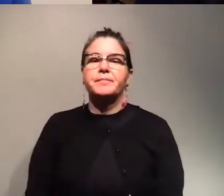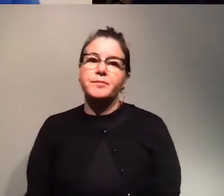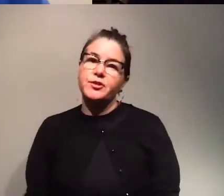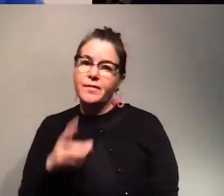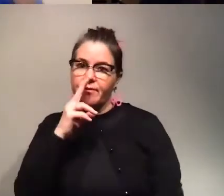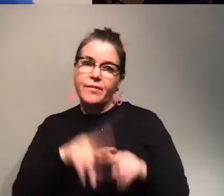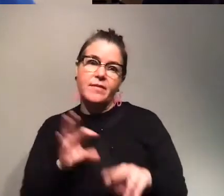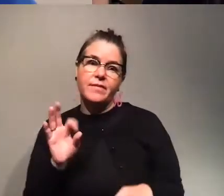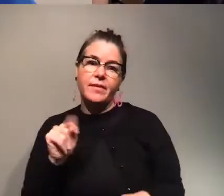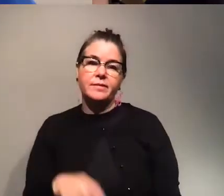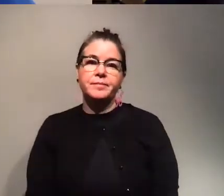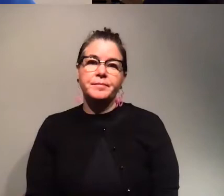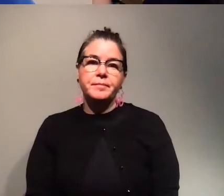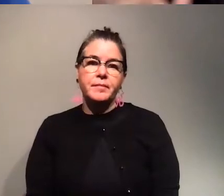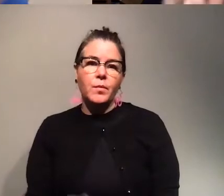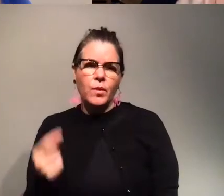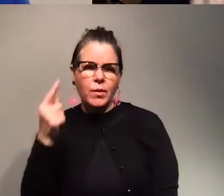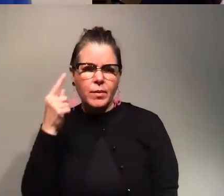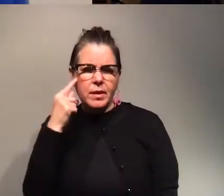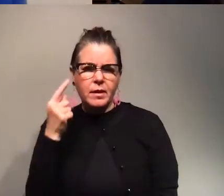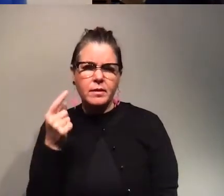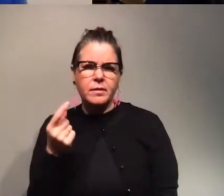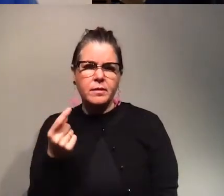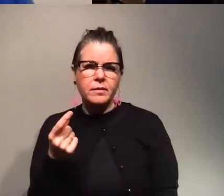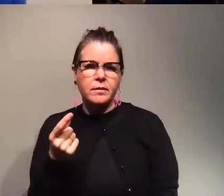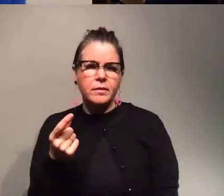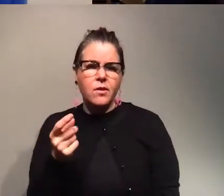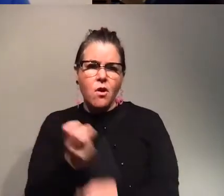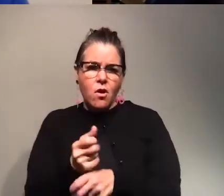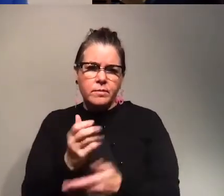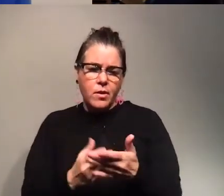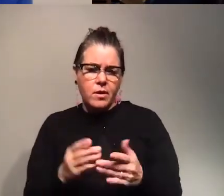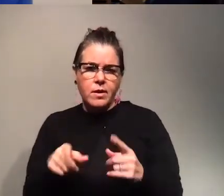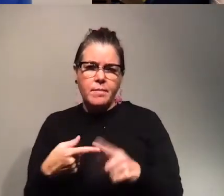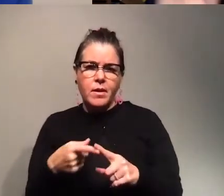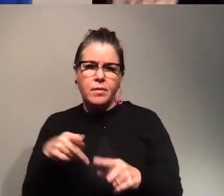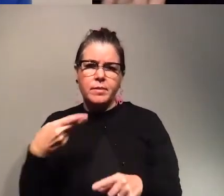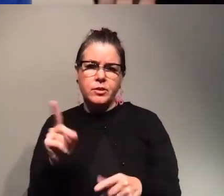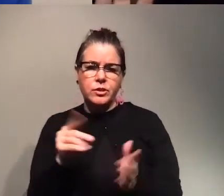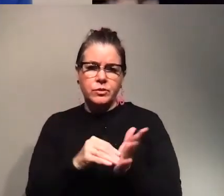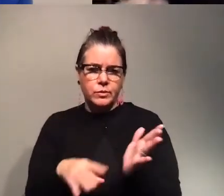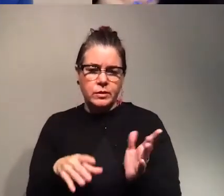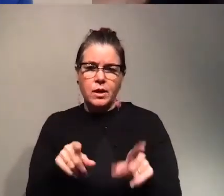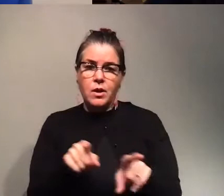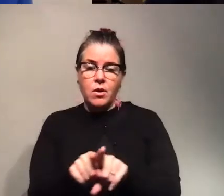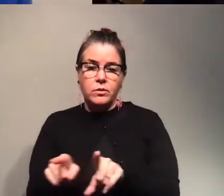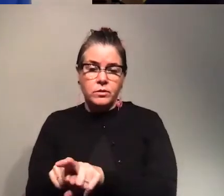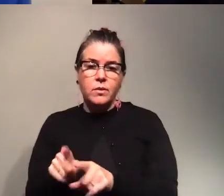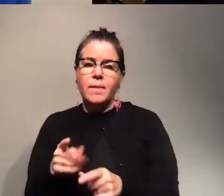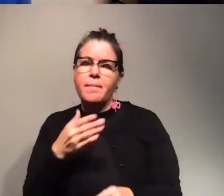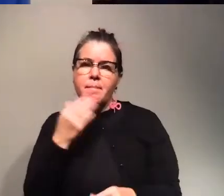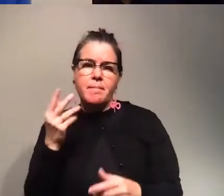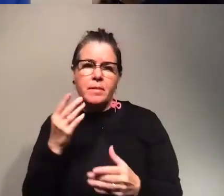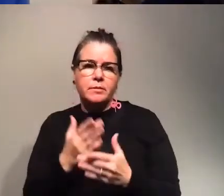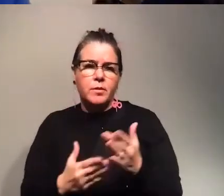so what do you think both the your hardest part about being a phd student is and also the best part